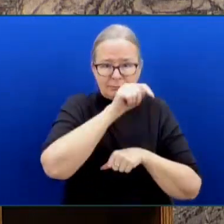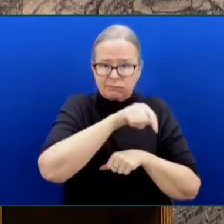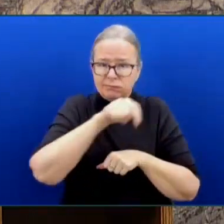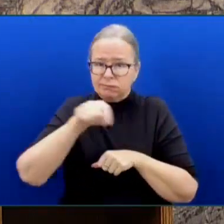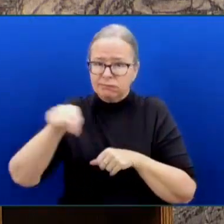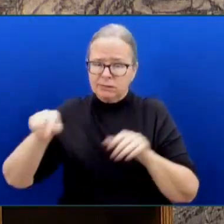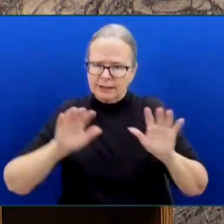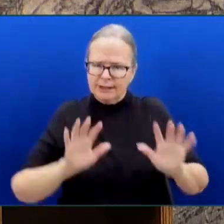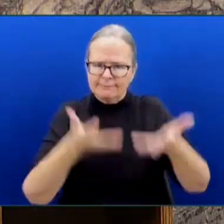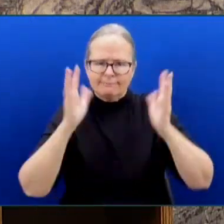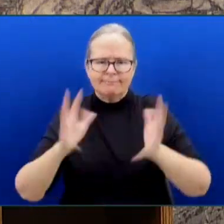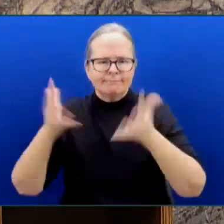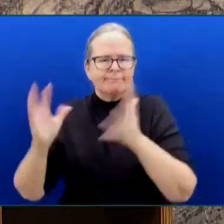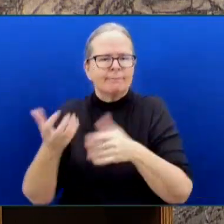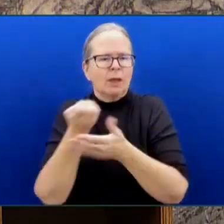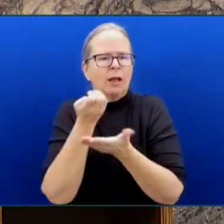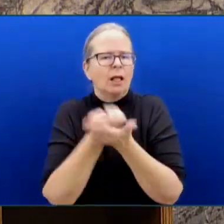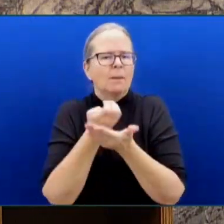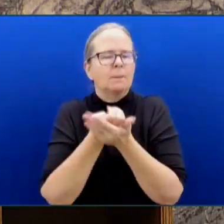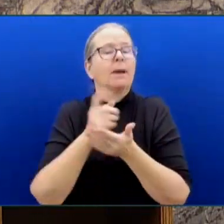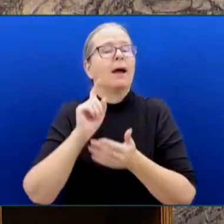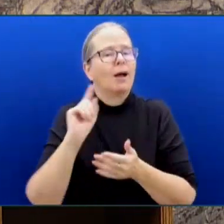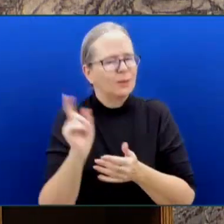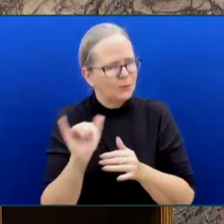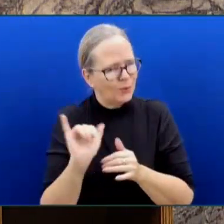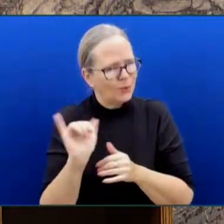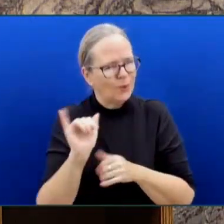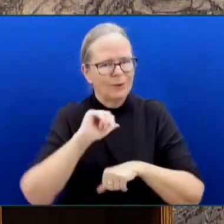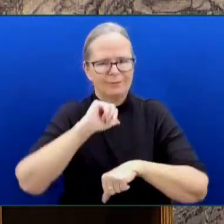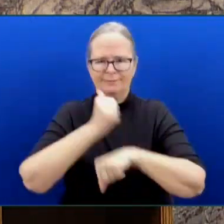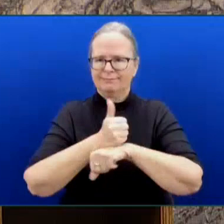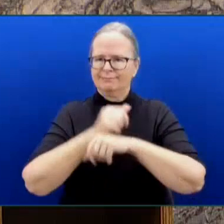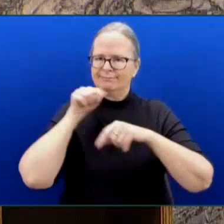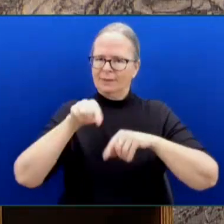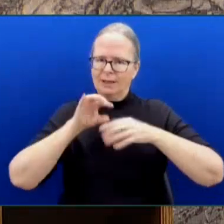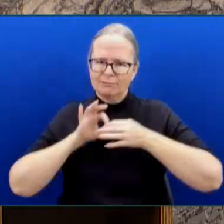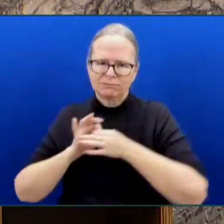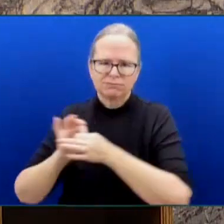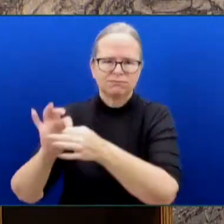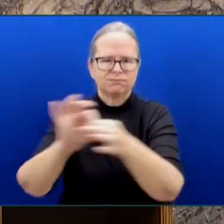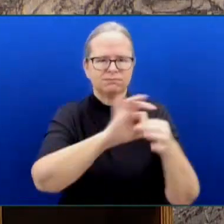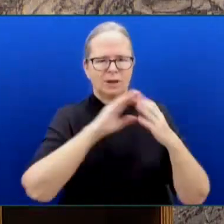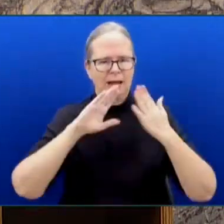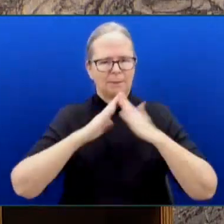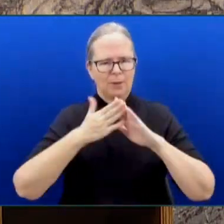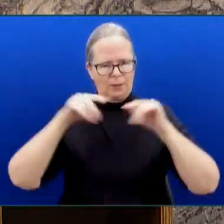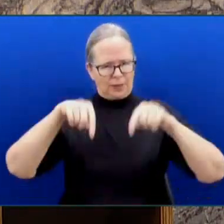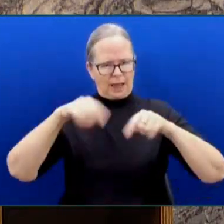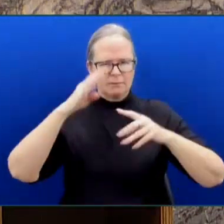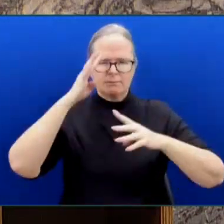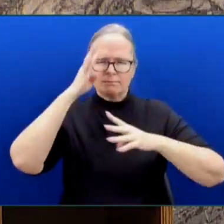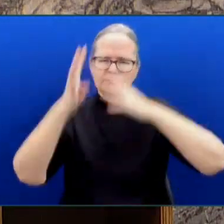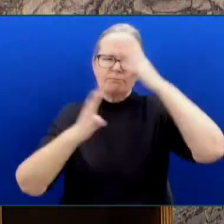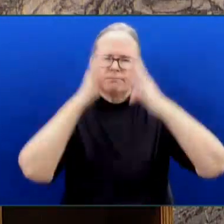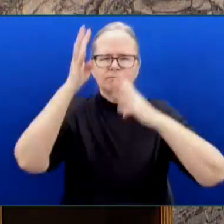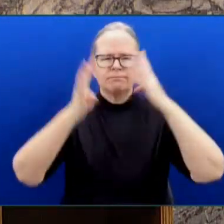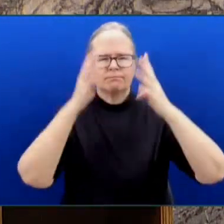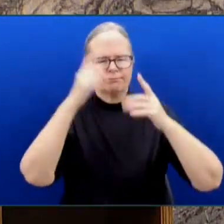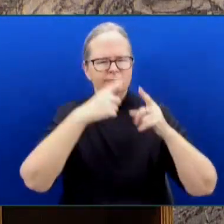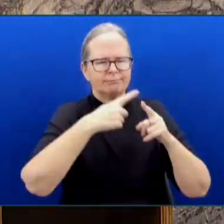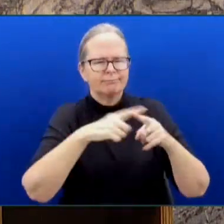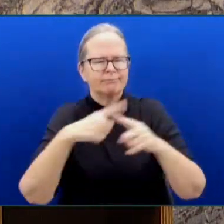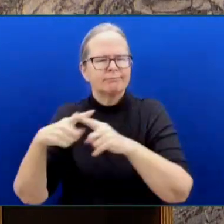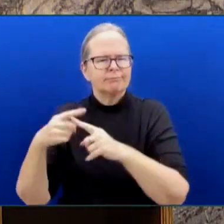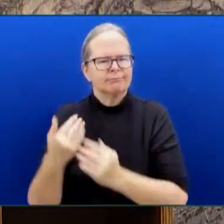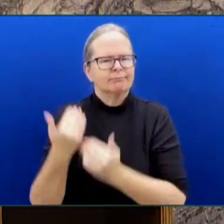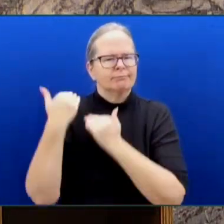soul of our community. Their commitment to innovation, sustainability and social responsibility is something that we can all be incredibly proud